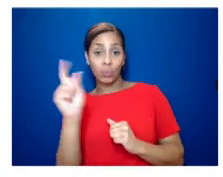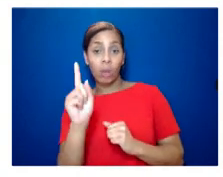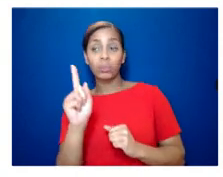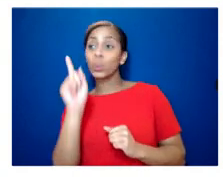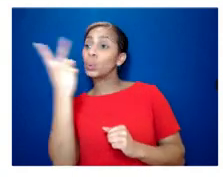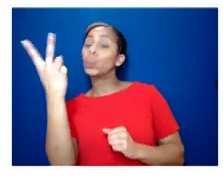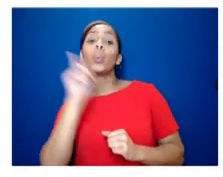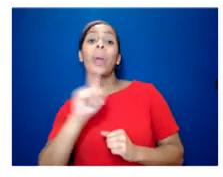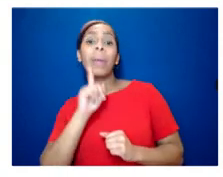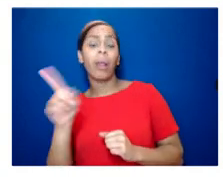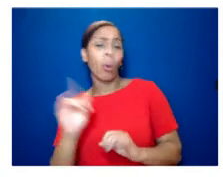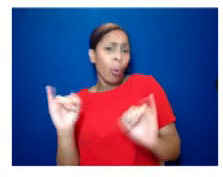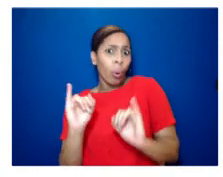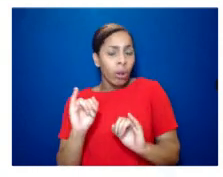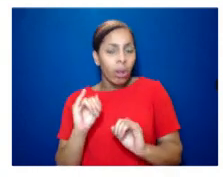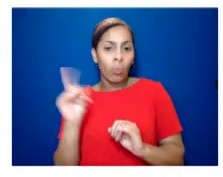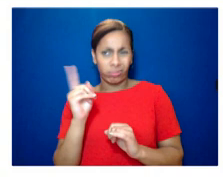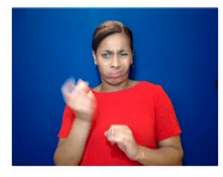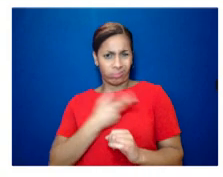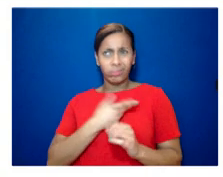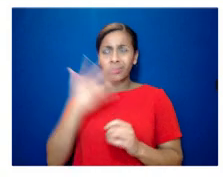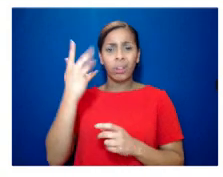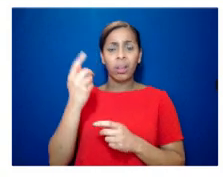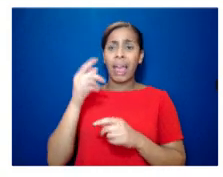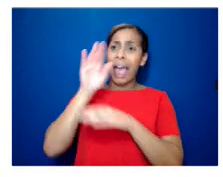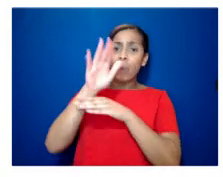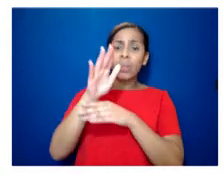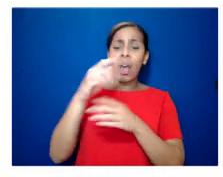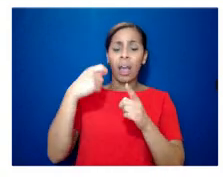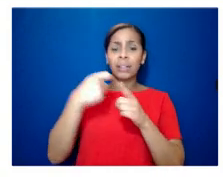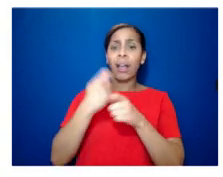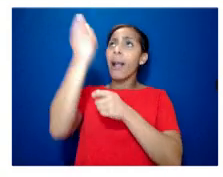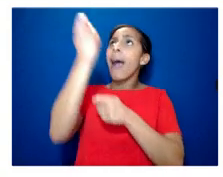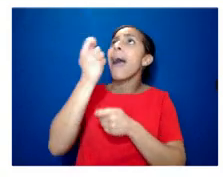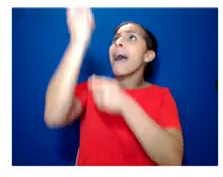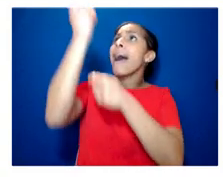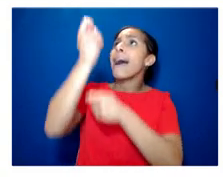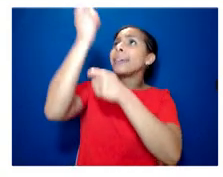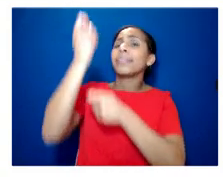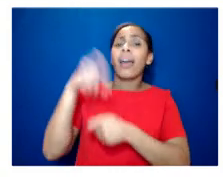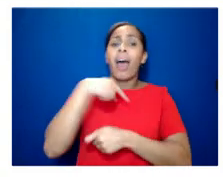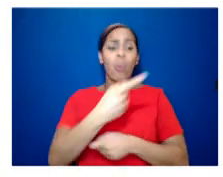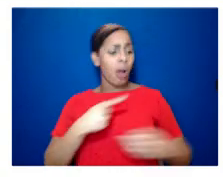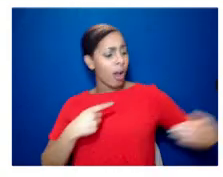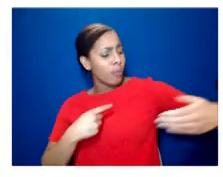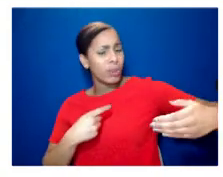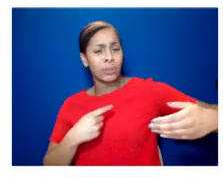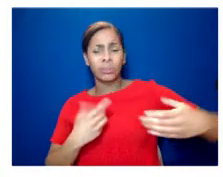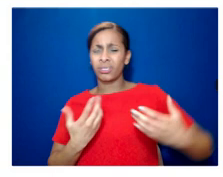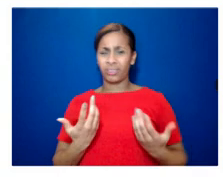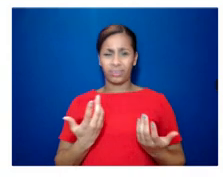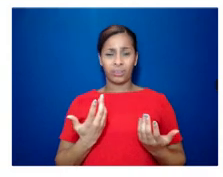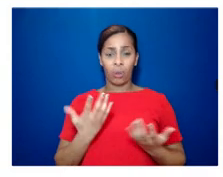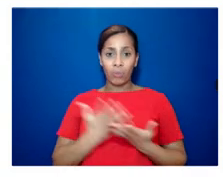the shocking practice of flying a kite together while one has their arm around the other so not really the catalogue of